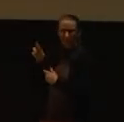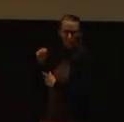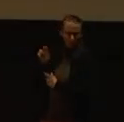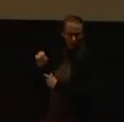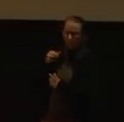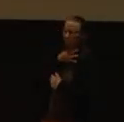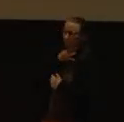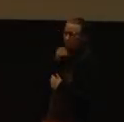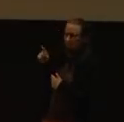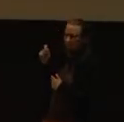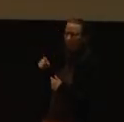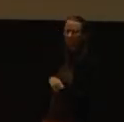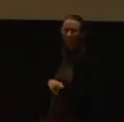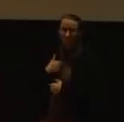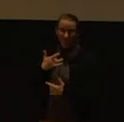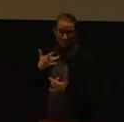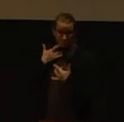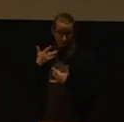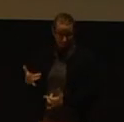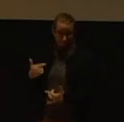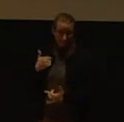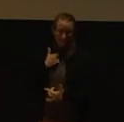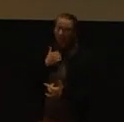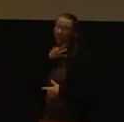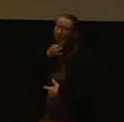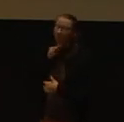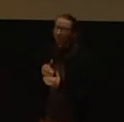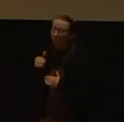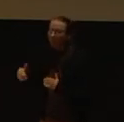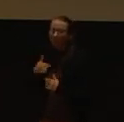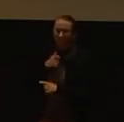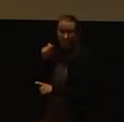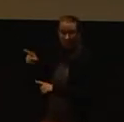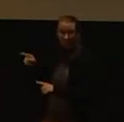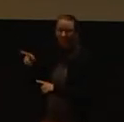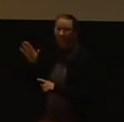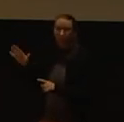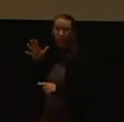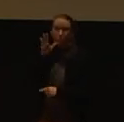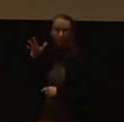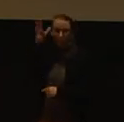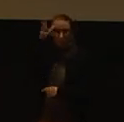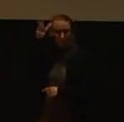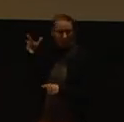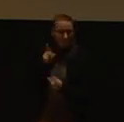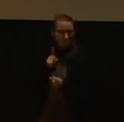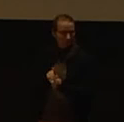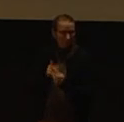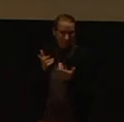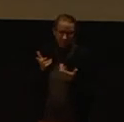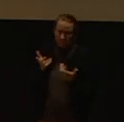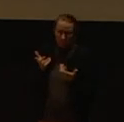I can be a bit of an envelope pusher. So things broke wide open when I found out that Kat's grandparents met Picking Cotton. How could I resist?